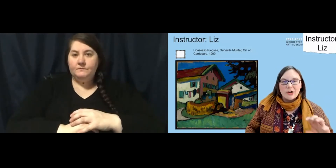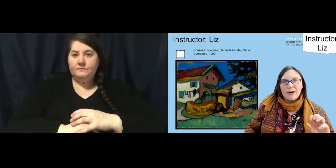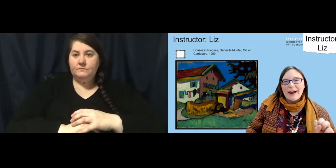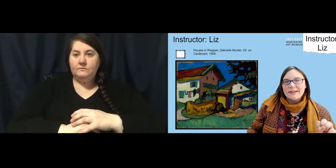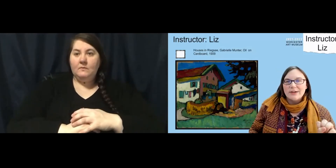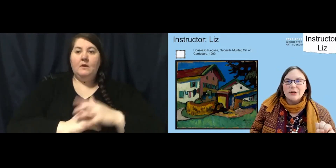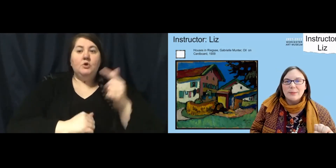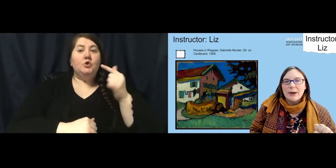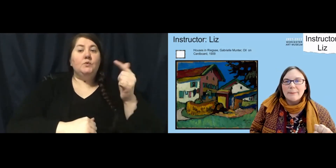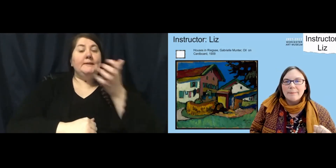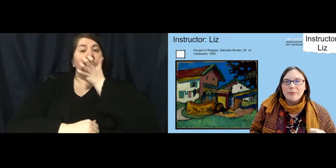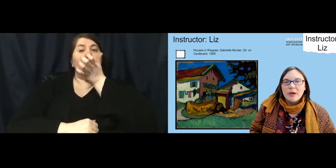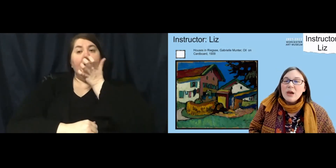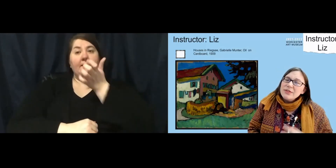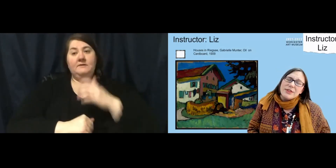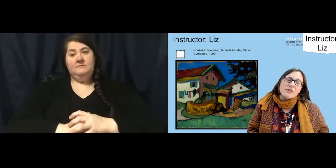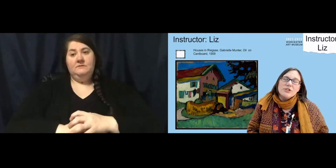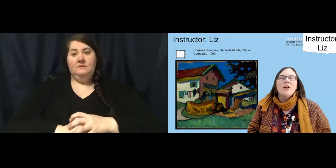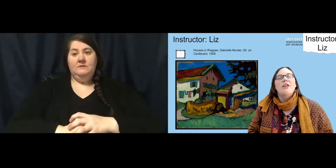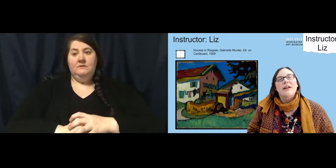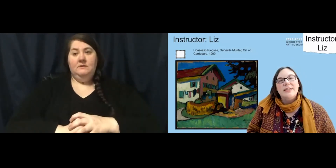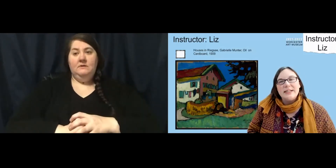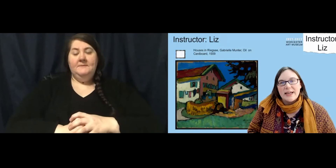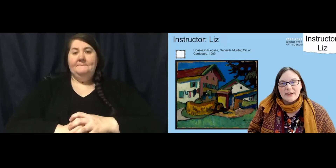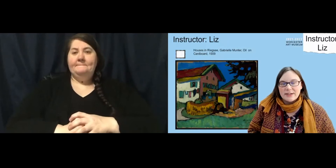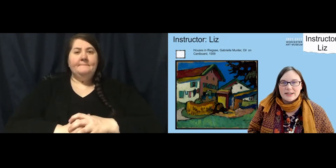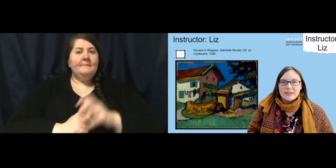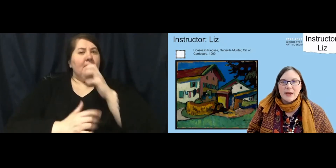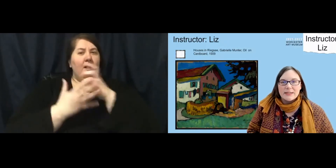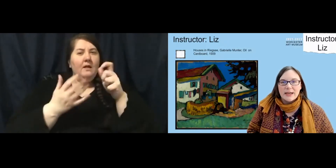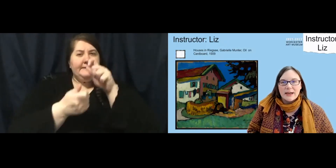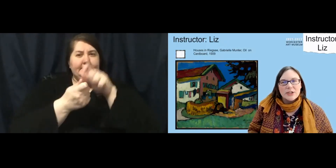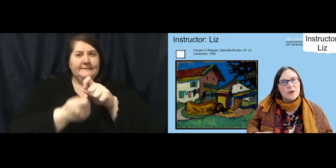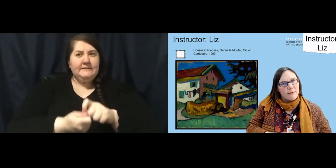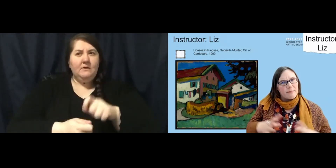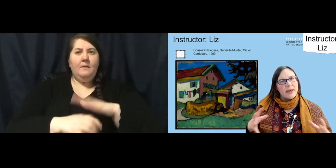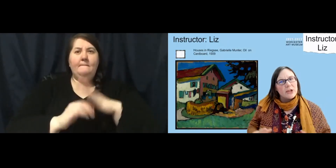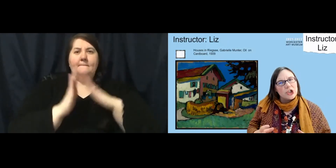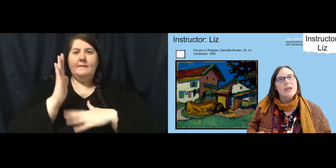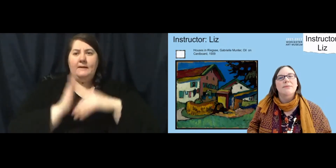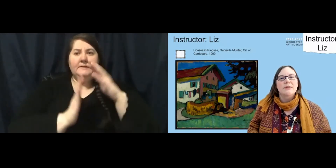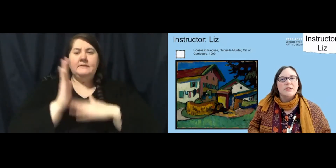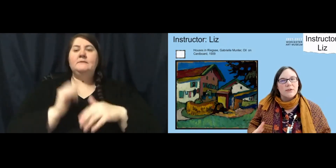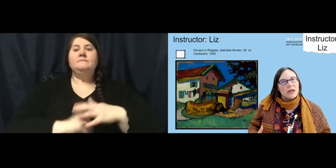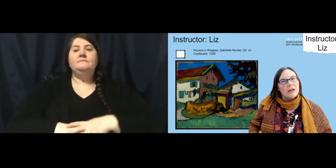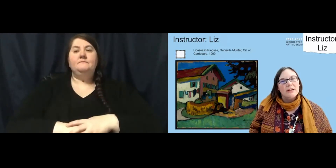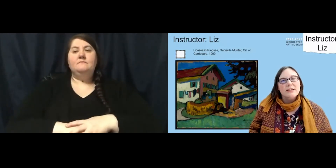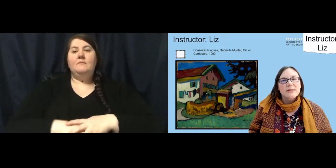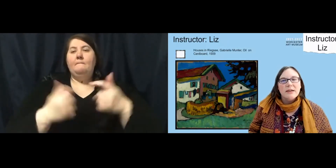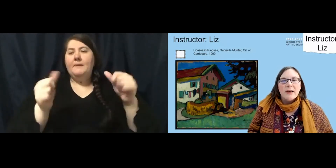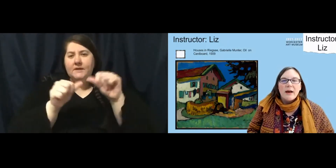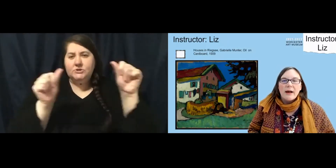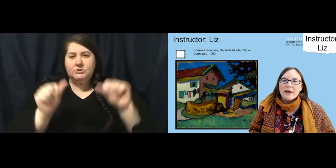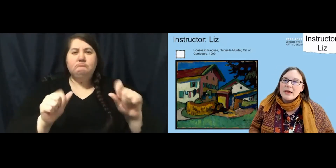green grass on the bottom. There's not a lot of detail to this painting. It's sort of the big shapes of different colors.